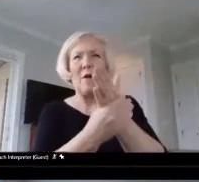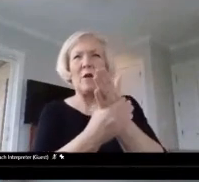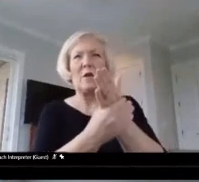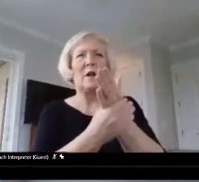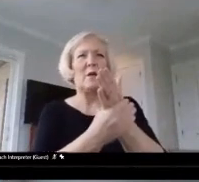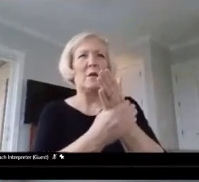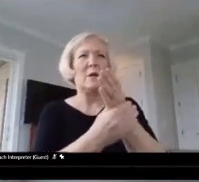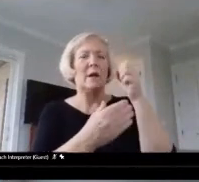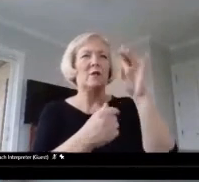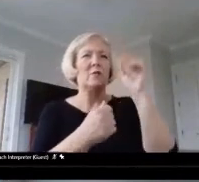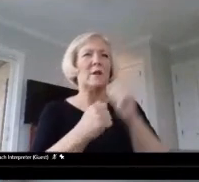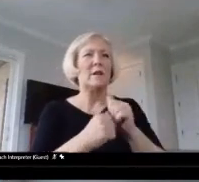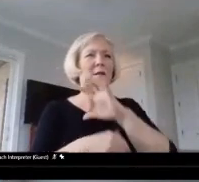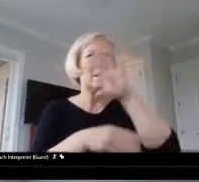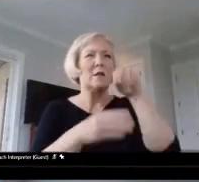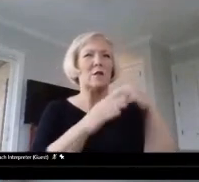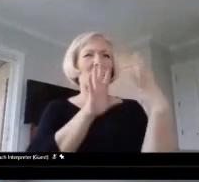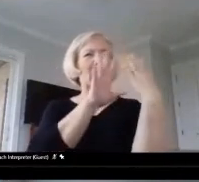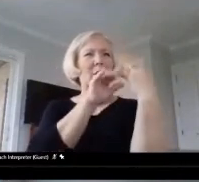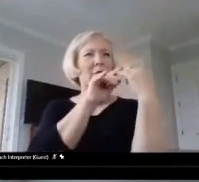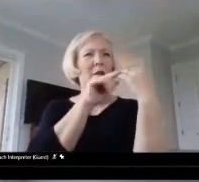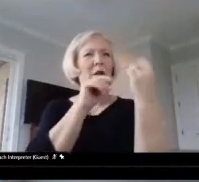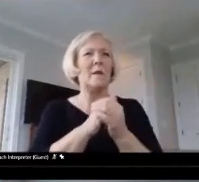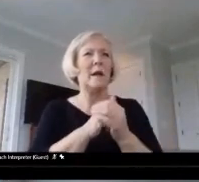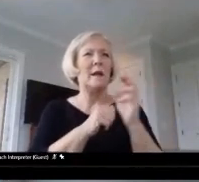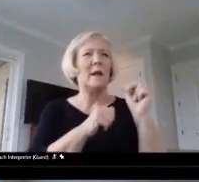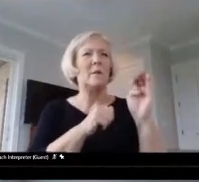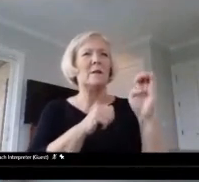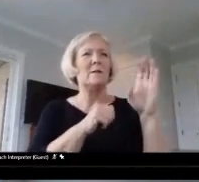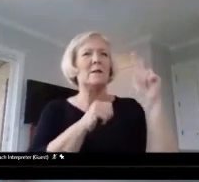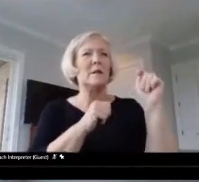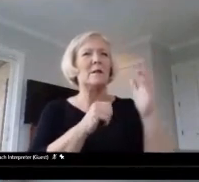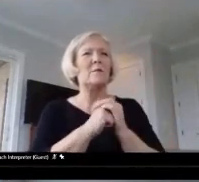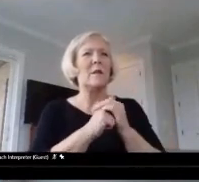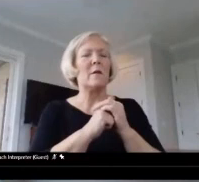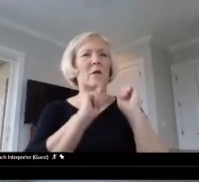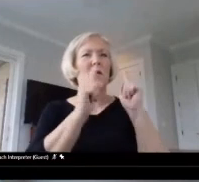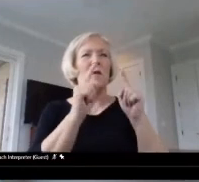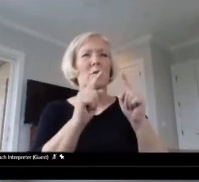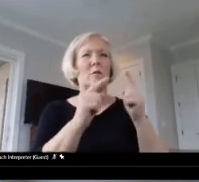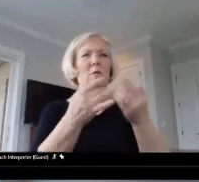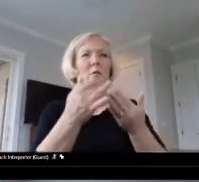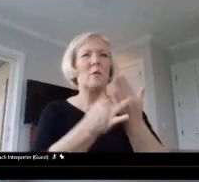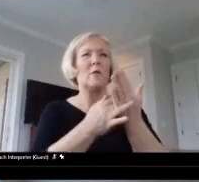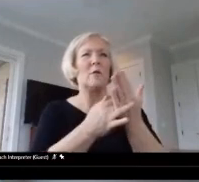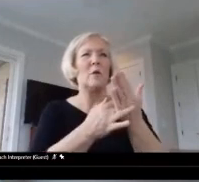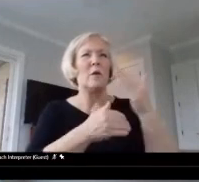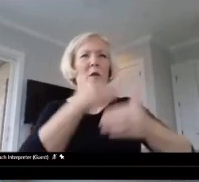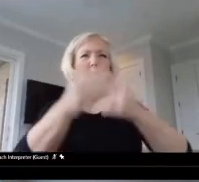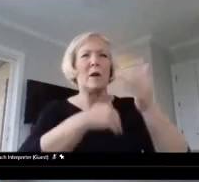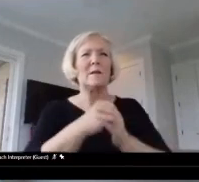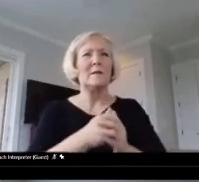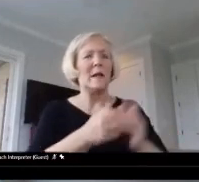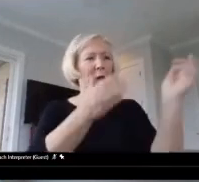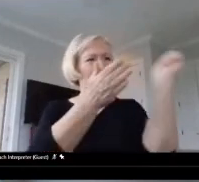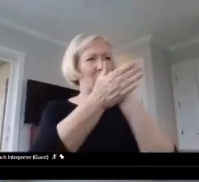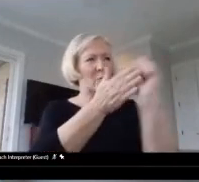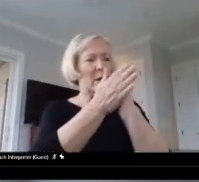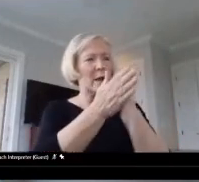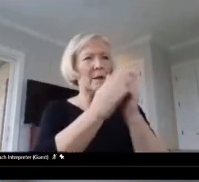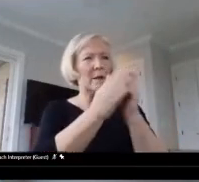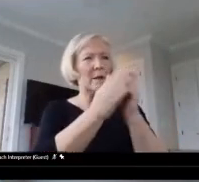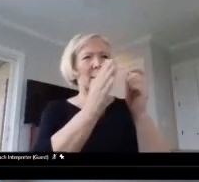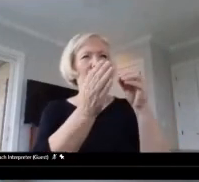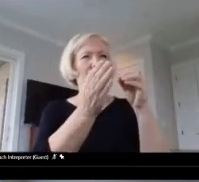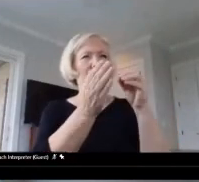film lesson that NBCTs submitted back when they were going through the process themselves. And as Holly was saying, the written commentary, where they talk